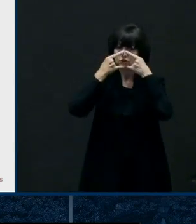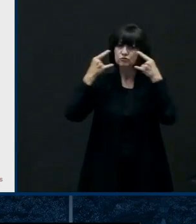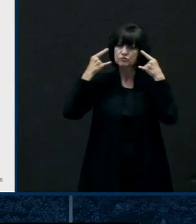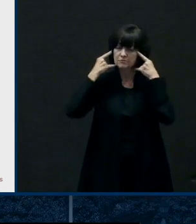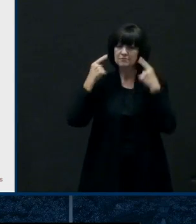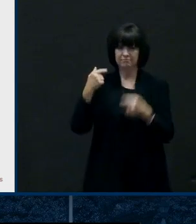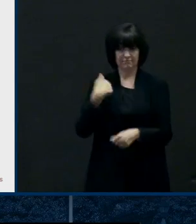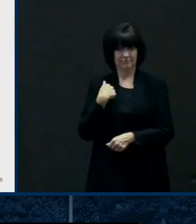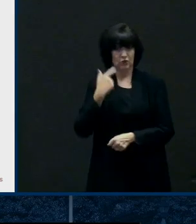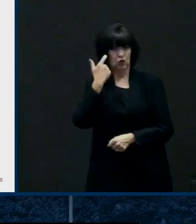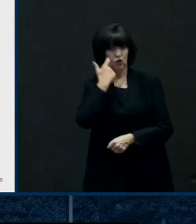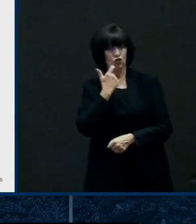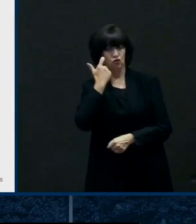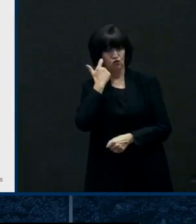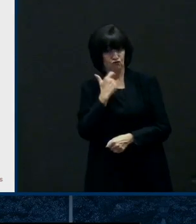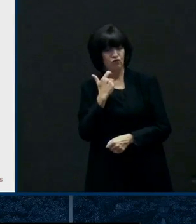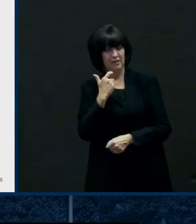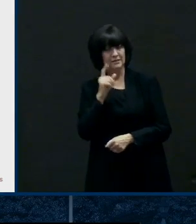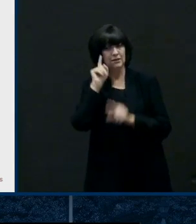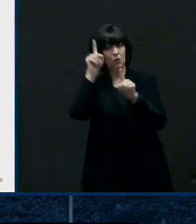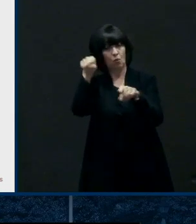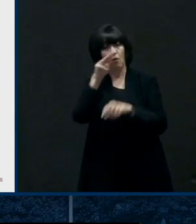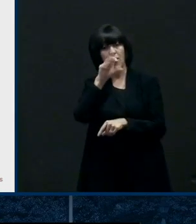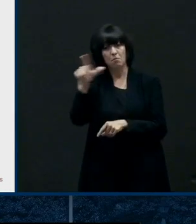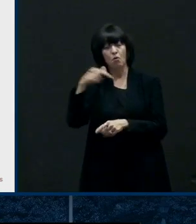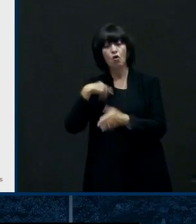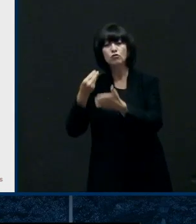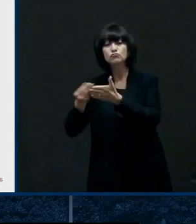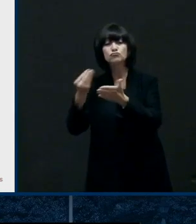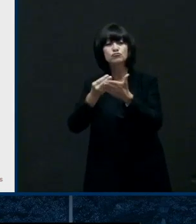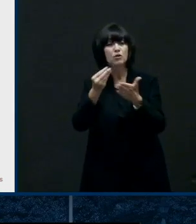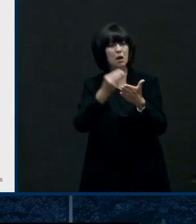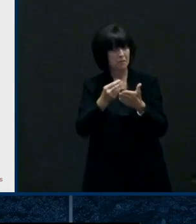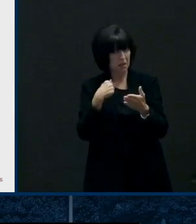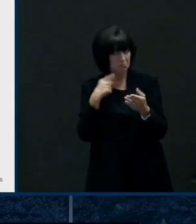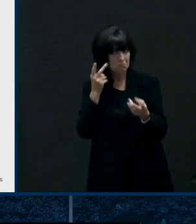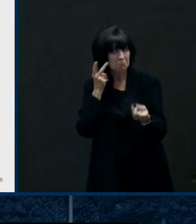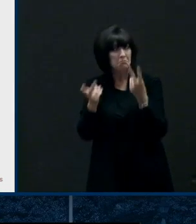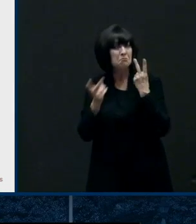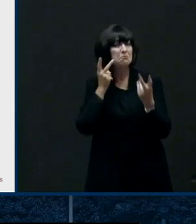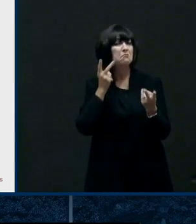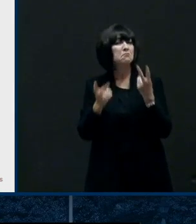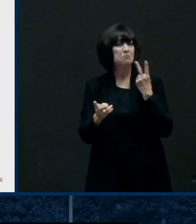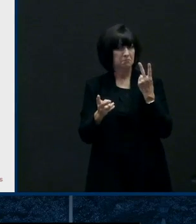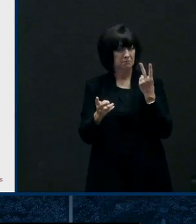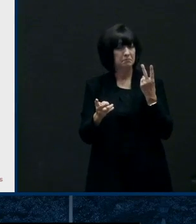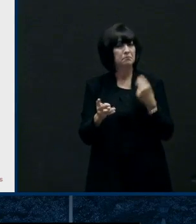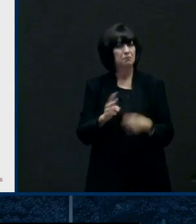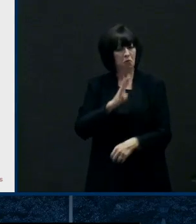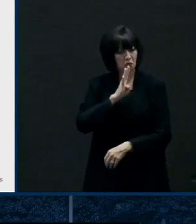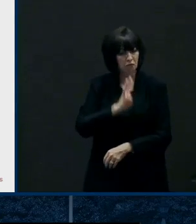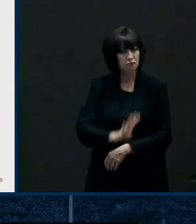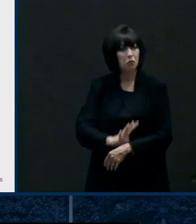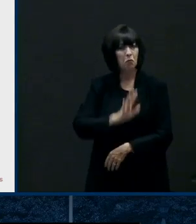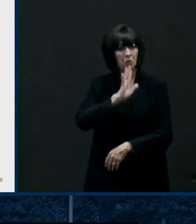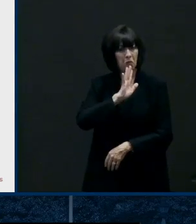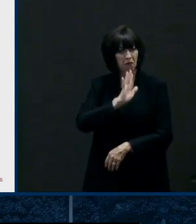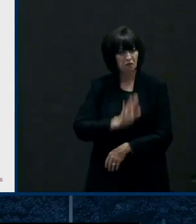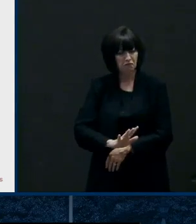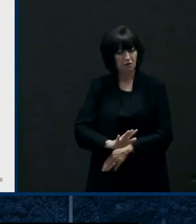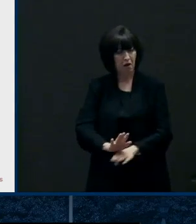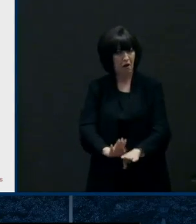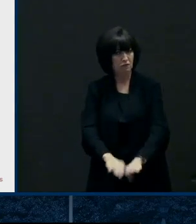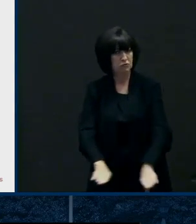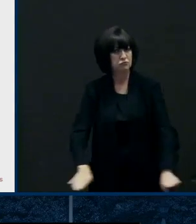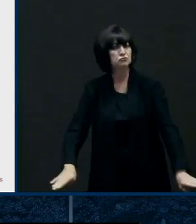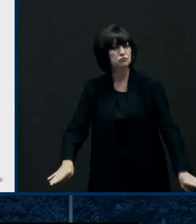i saw a lot of younger kids um you know four-year-olds five-year-olds very comfortably wearing face coverings so we